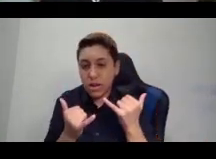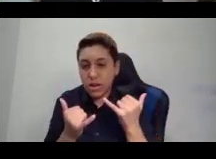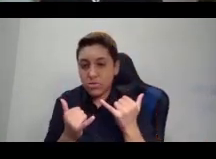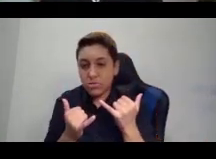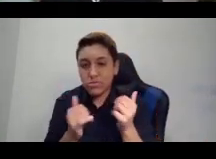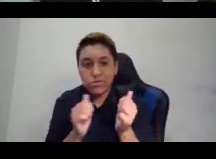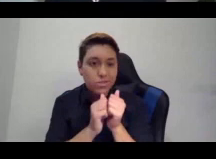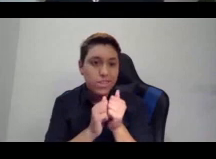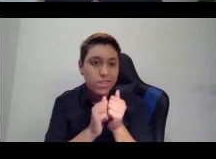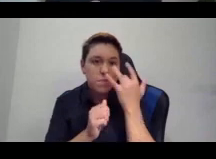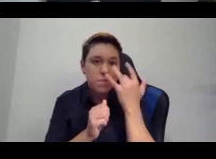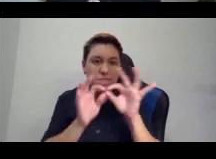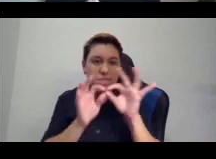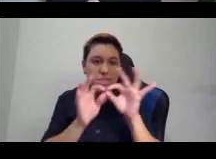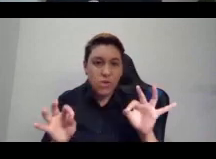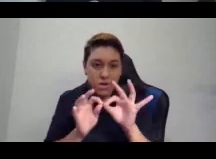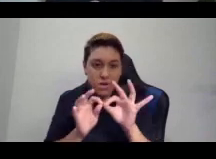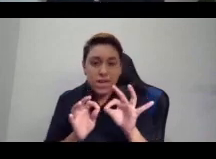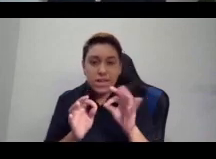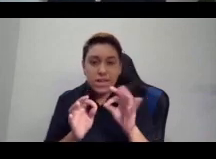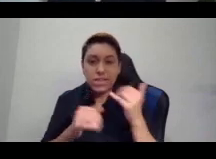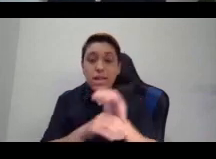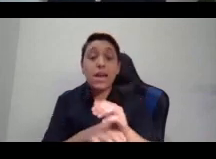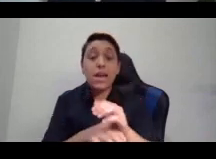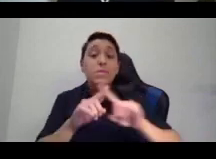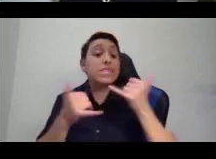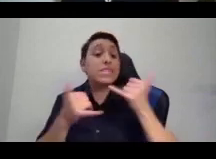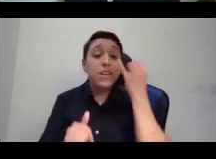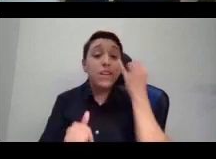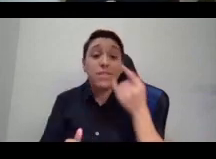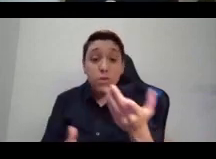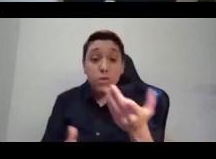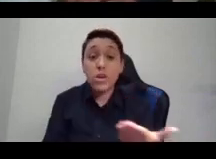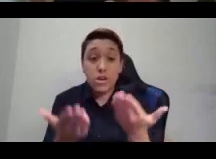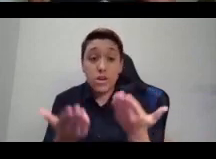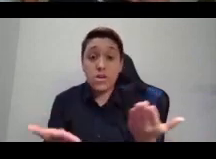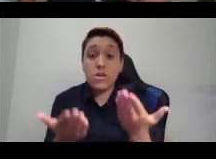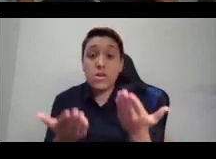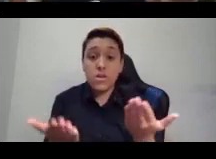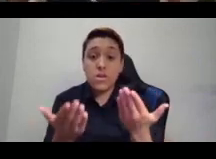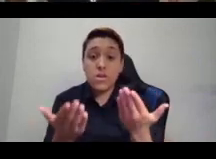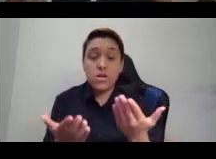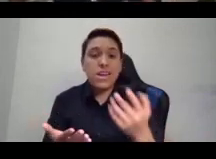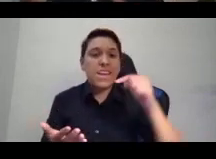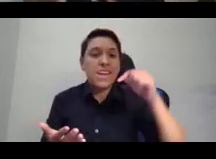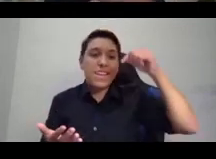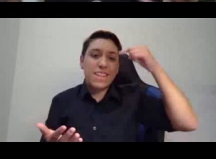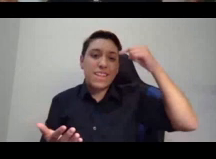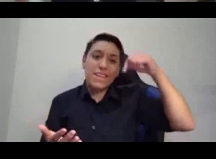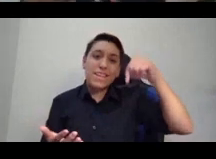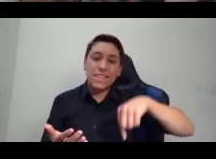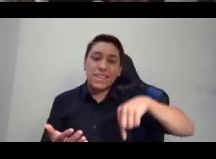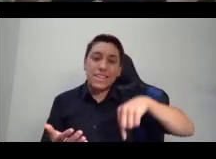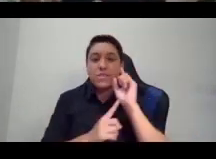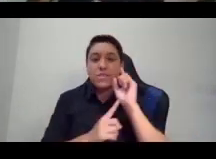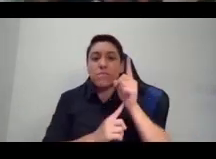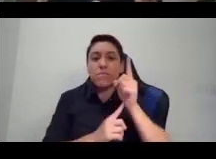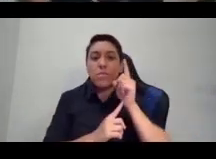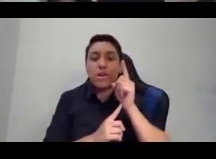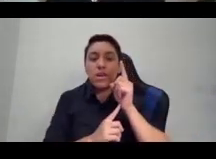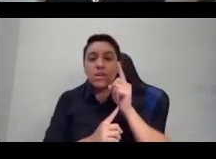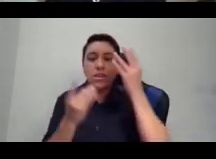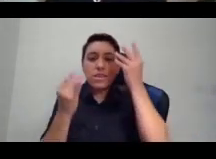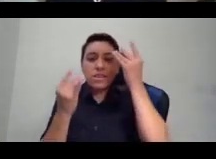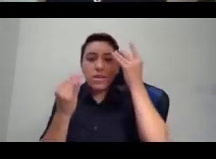but still, if you're tuning in with us, this is a moment to think about how concretely imperialism has shaped